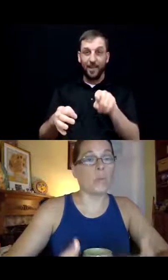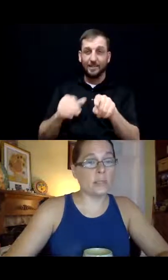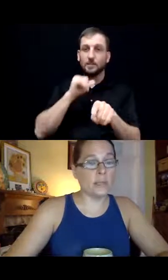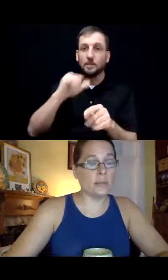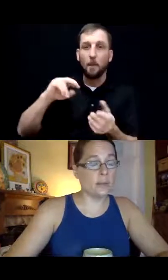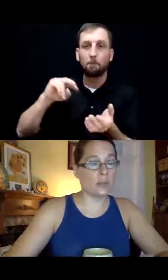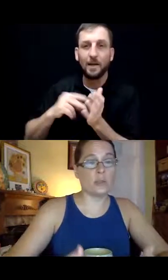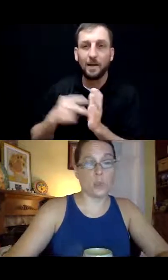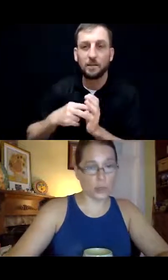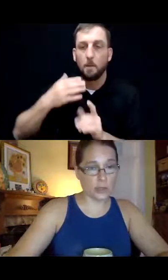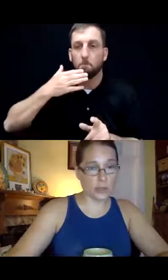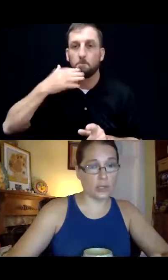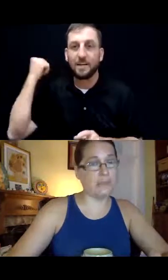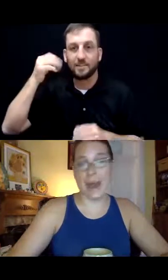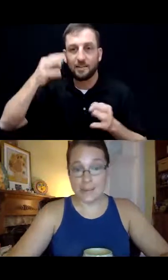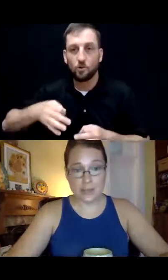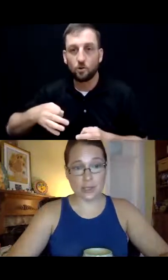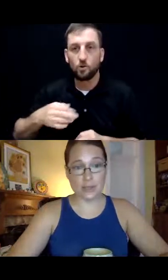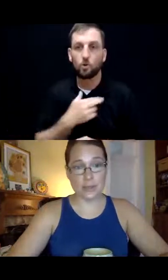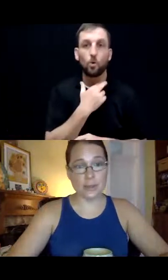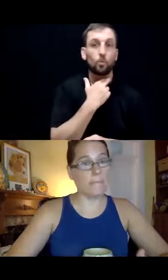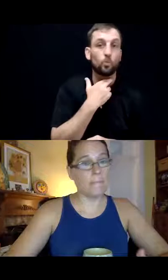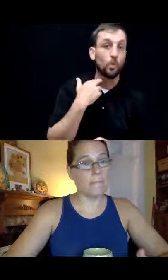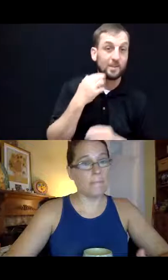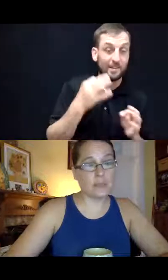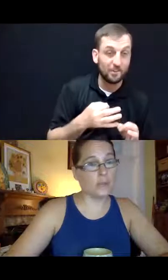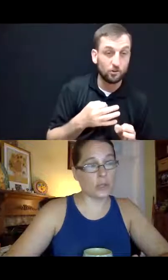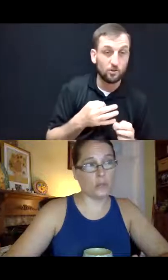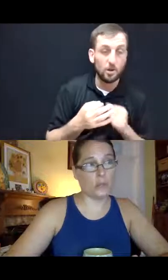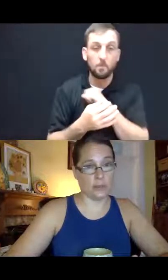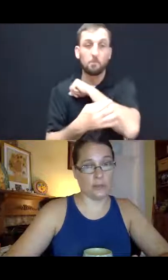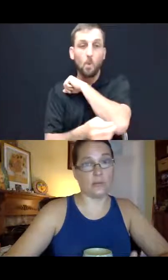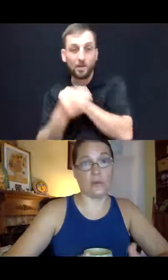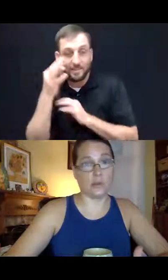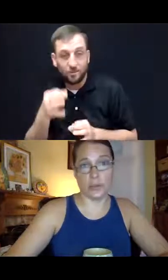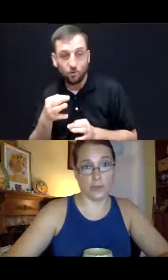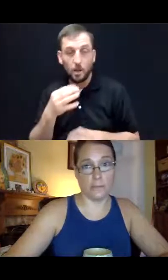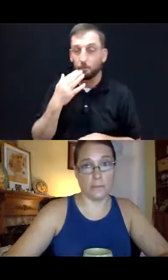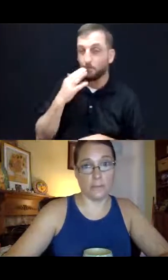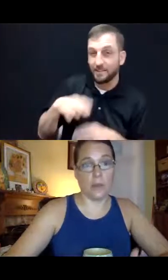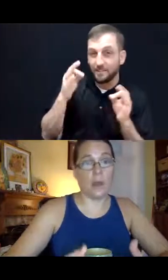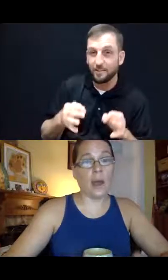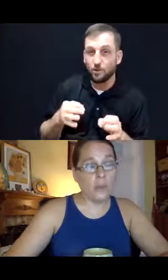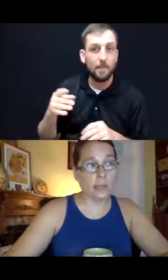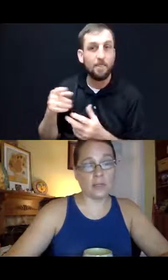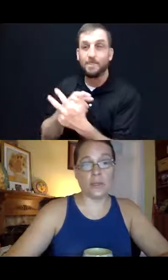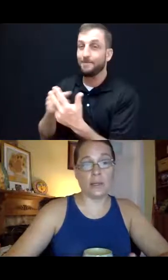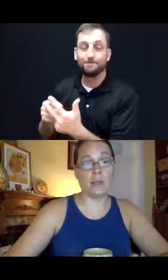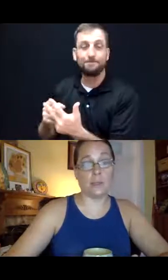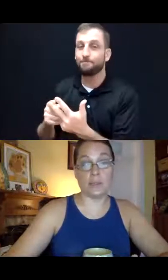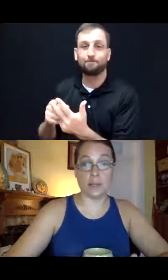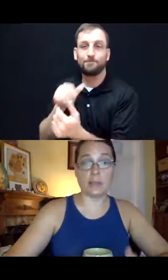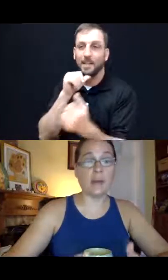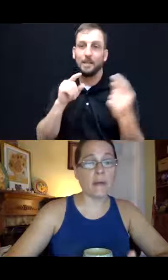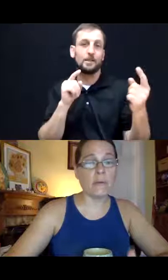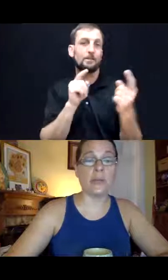risky decisions, poor decisions, bad decisions, not sufficient reasons for interdiction. Everyone has the right to